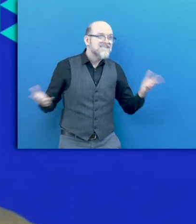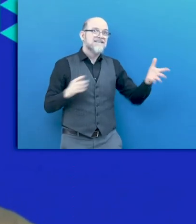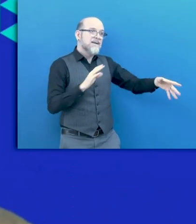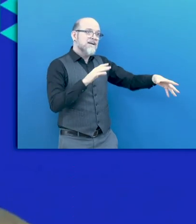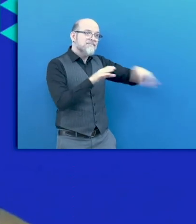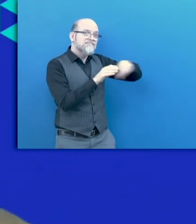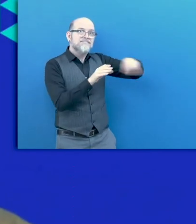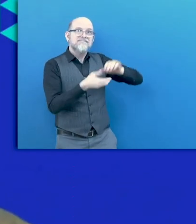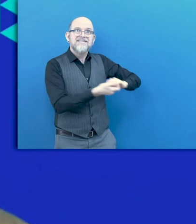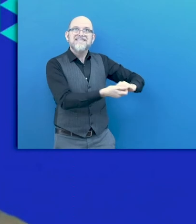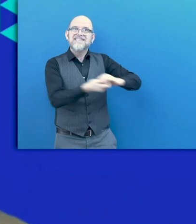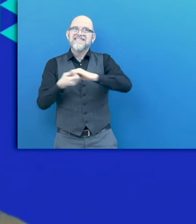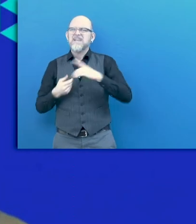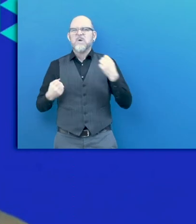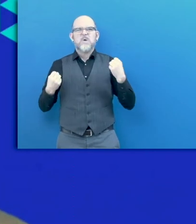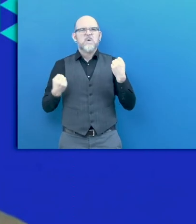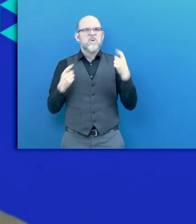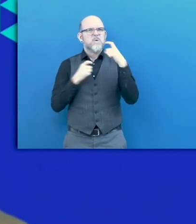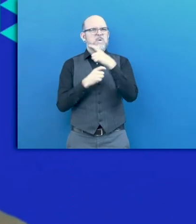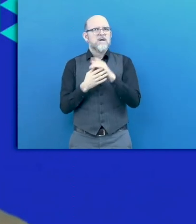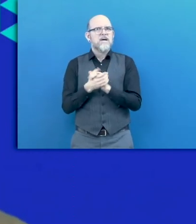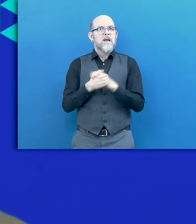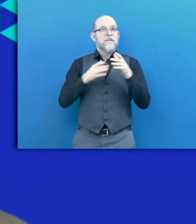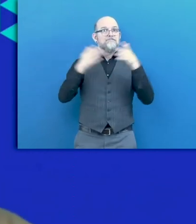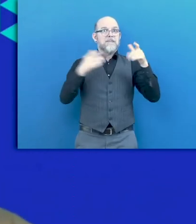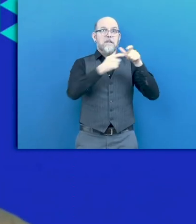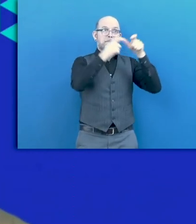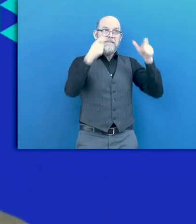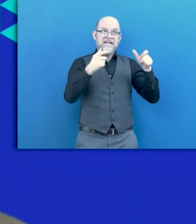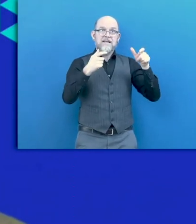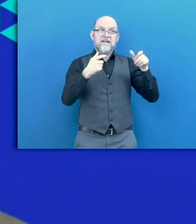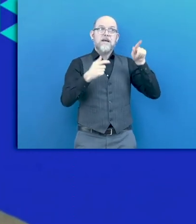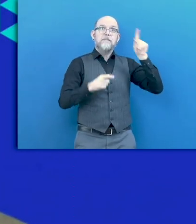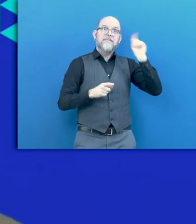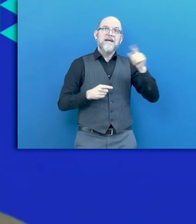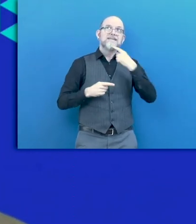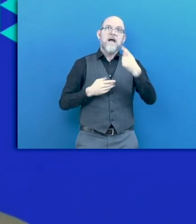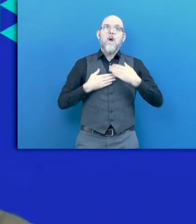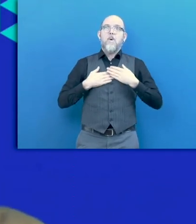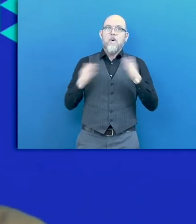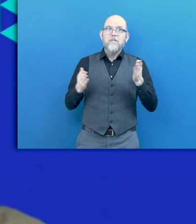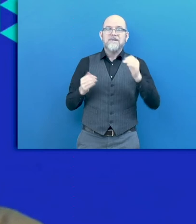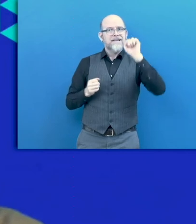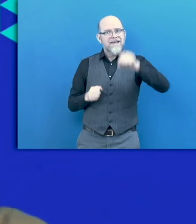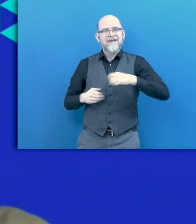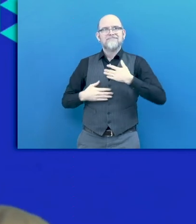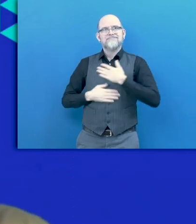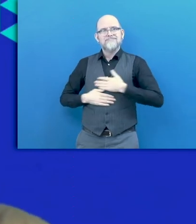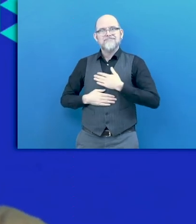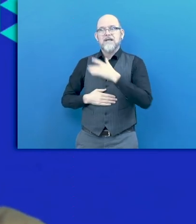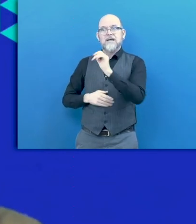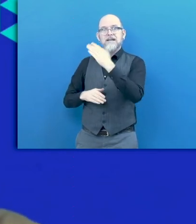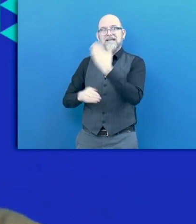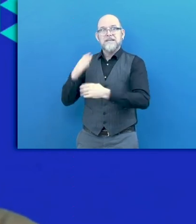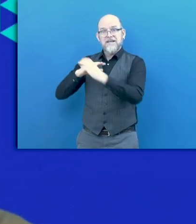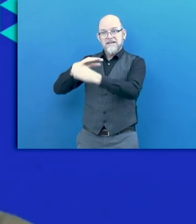companies that are committed to the employment of persons with disabilities, and there are more and more, like those that have now subscribed also to Valuable 500, that we can